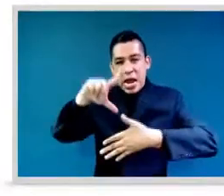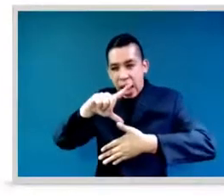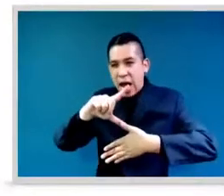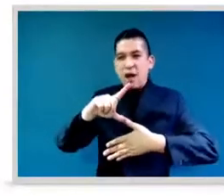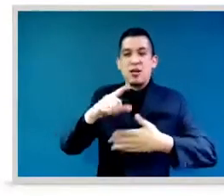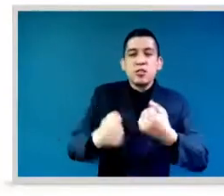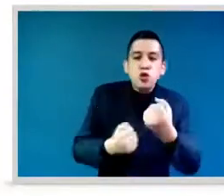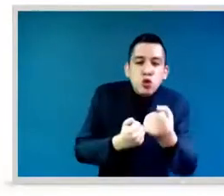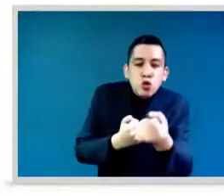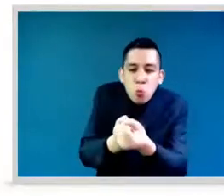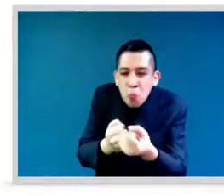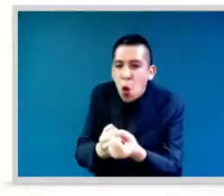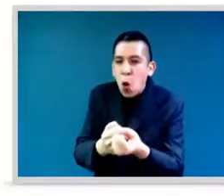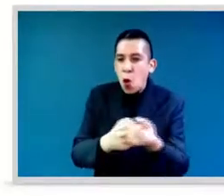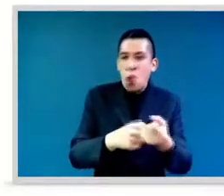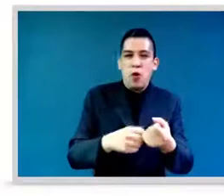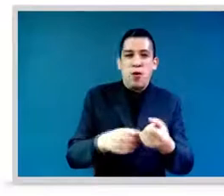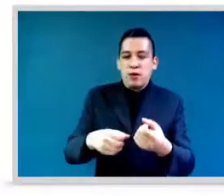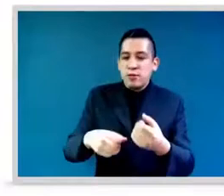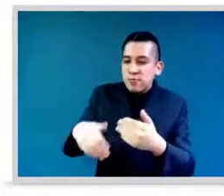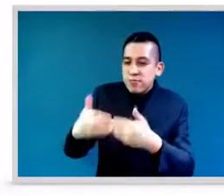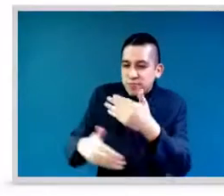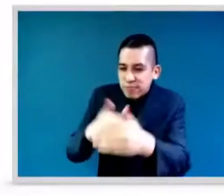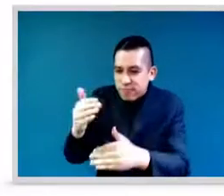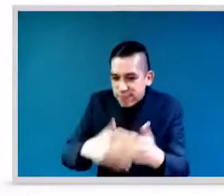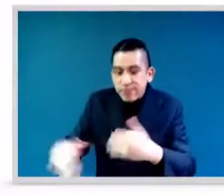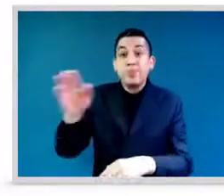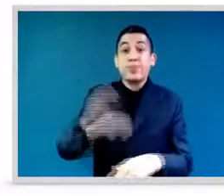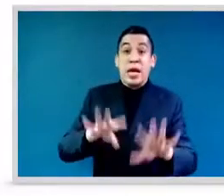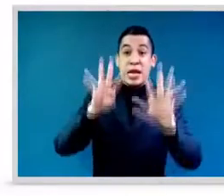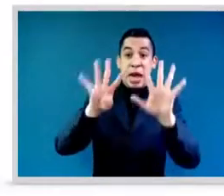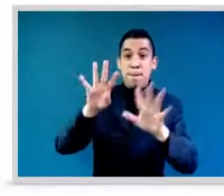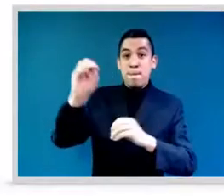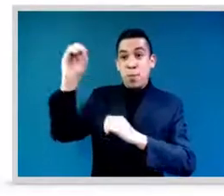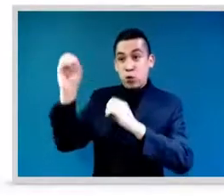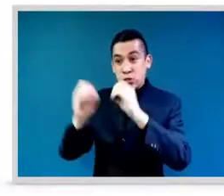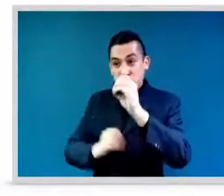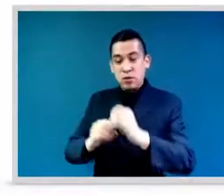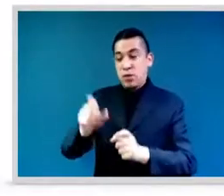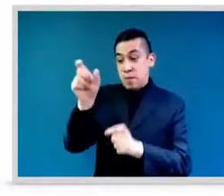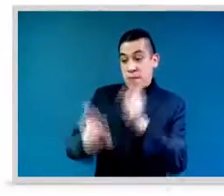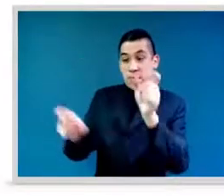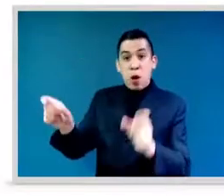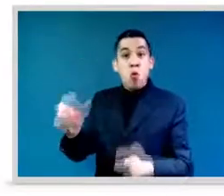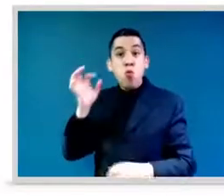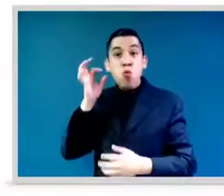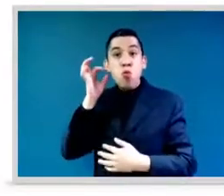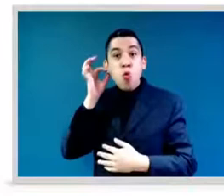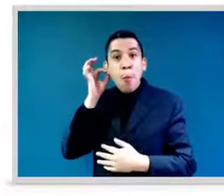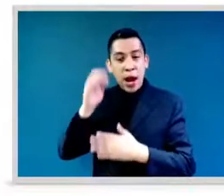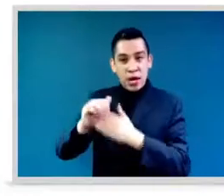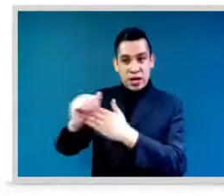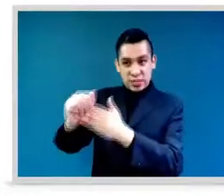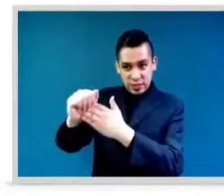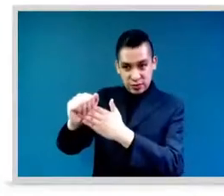are women. And I think that is very powerful to know that women in Chanty Towns are the